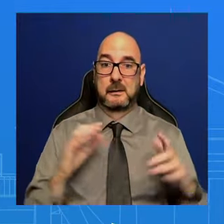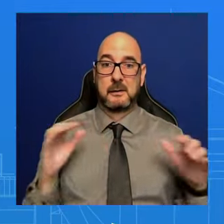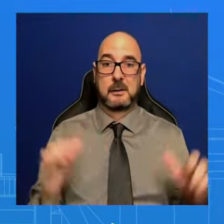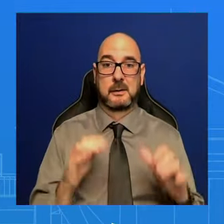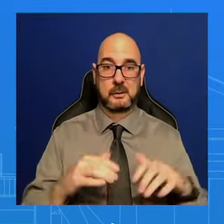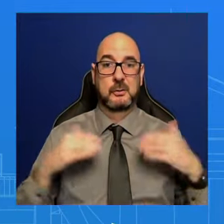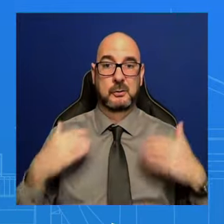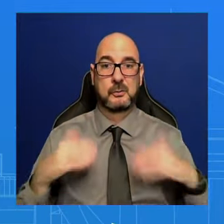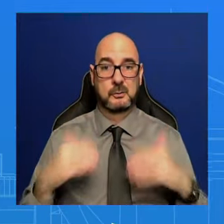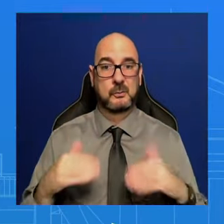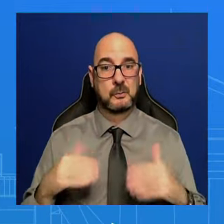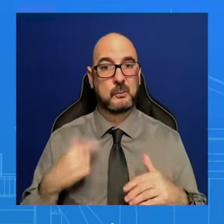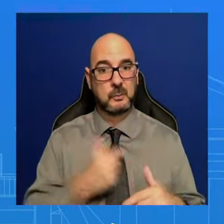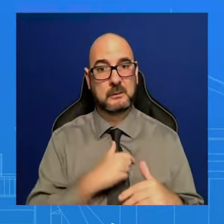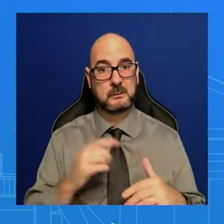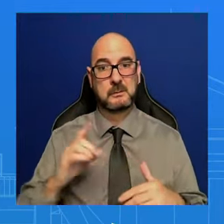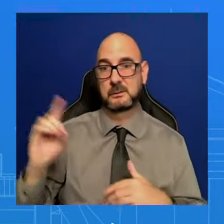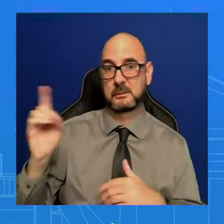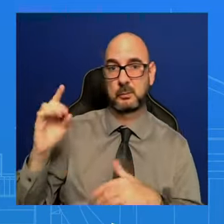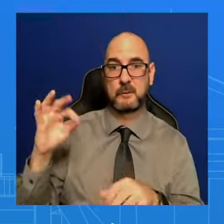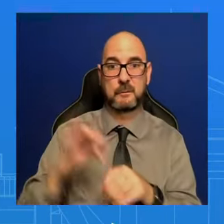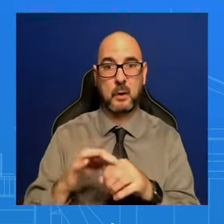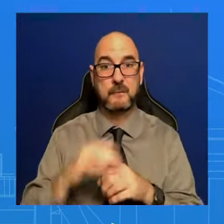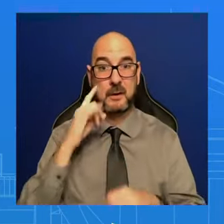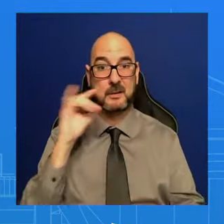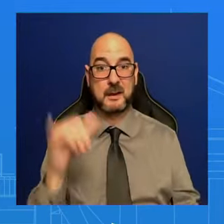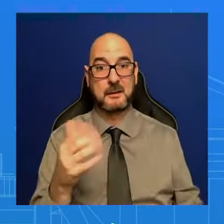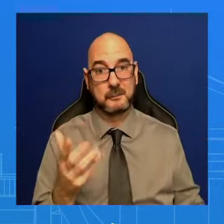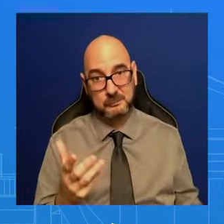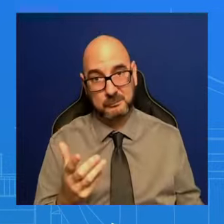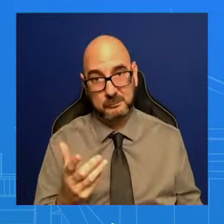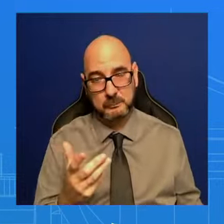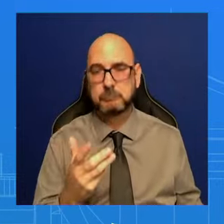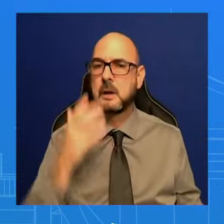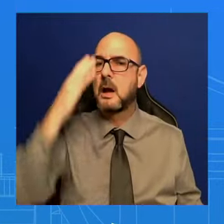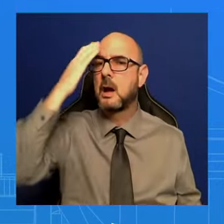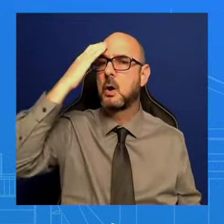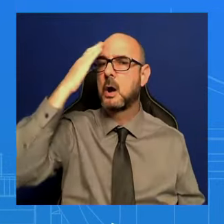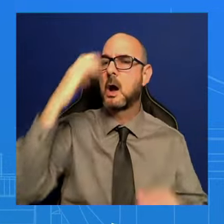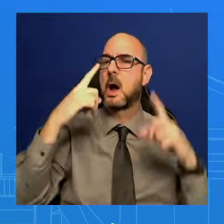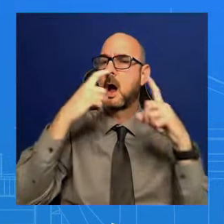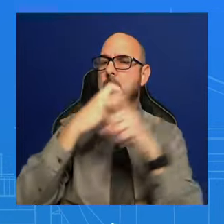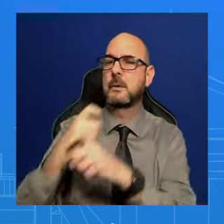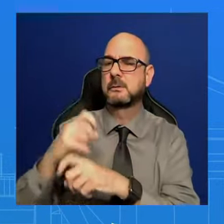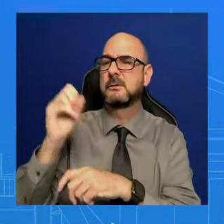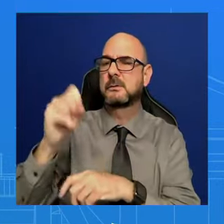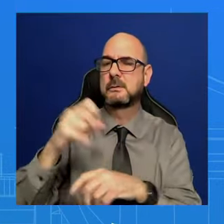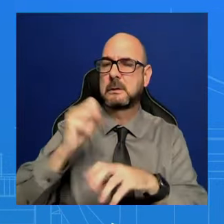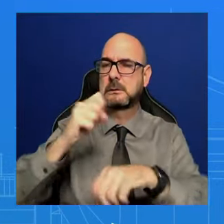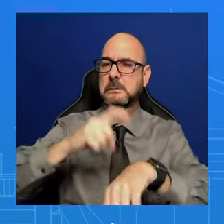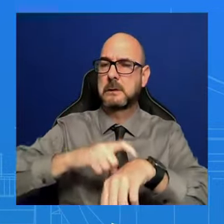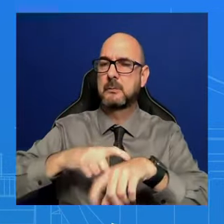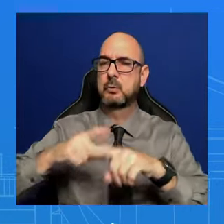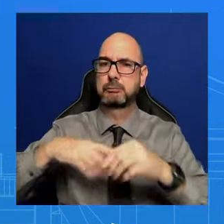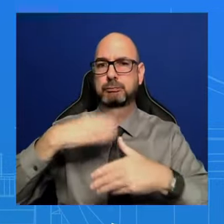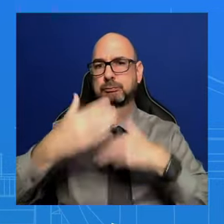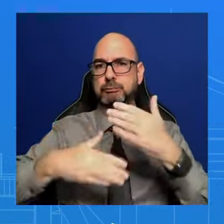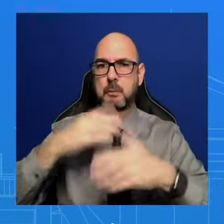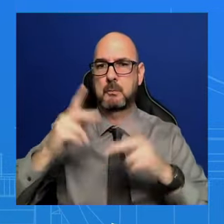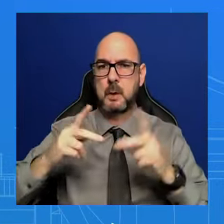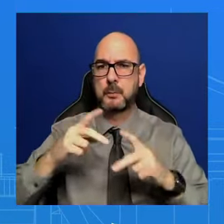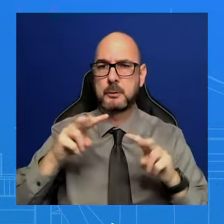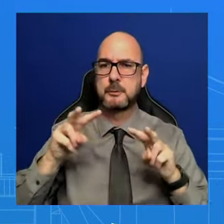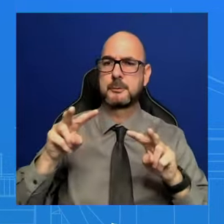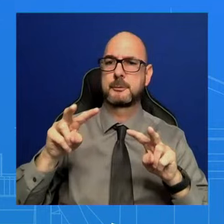complicated. It's going to take some time for everyone to see what we, what this President has been able to do. The State of the Union is a perfect